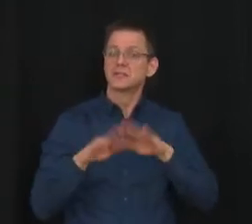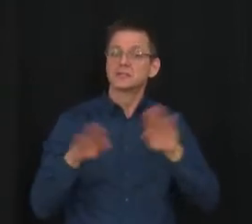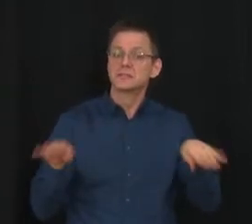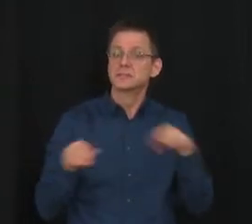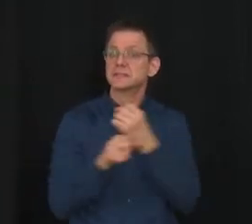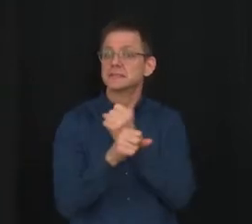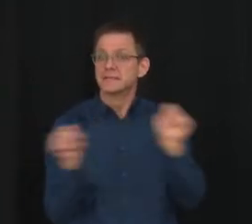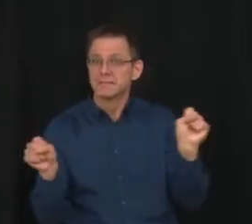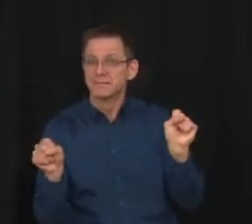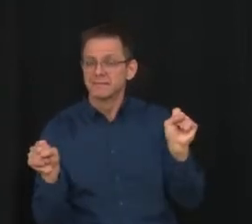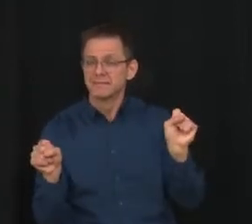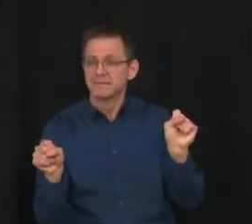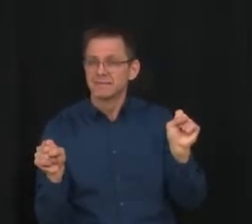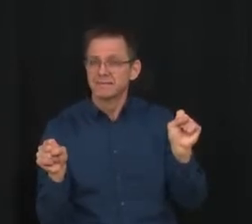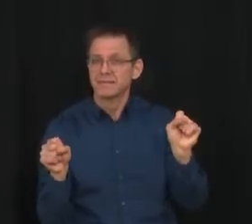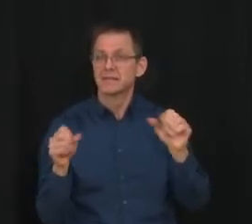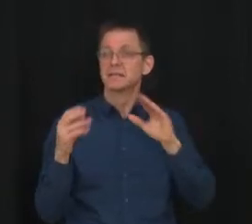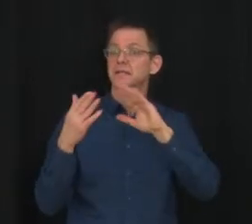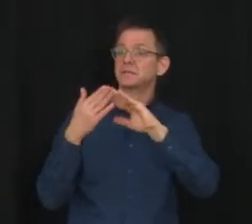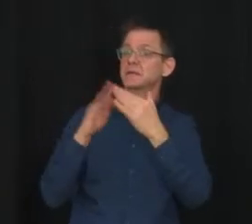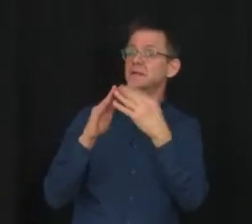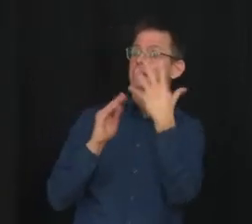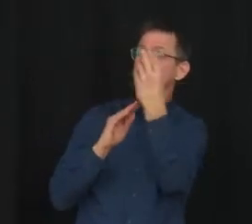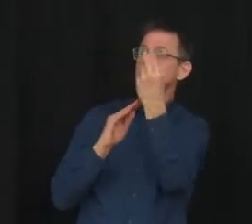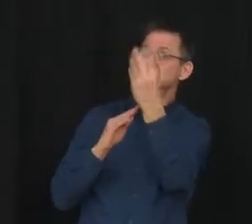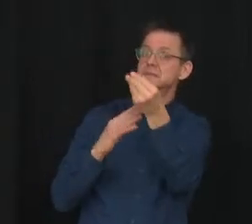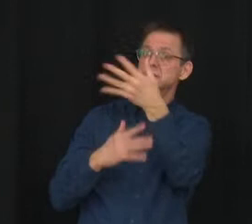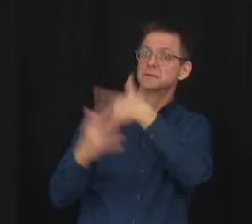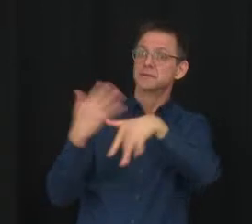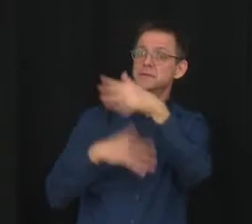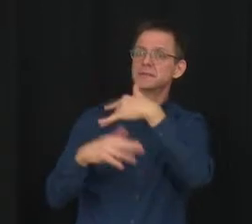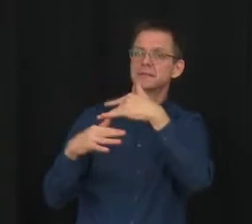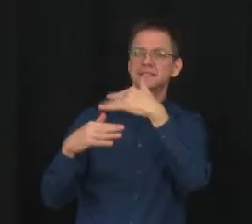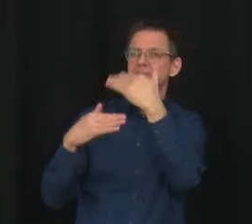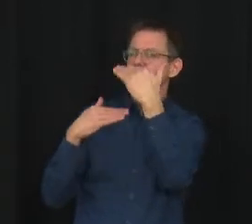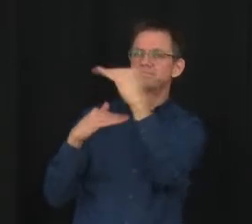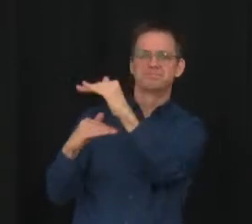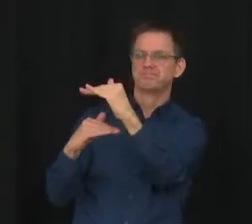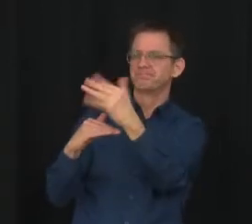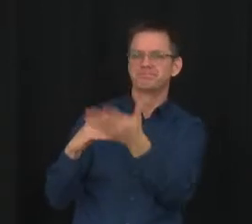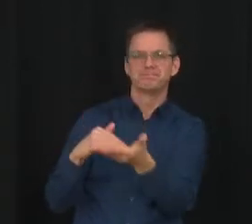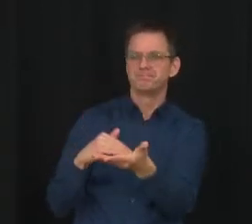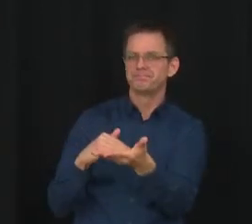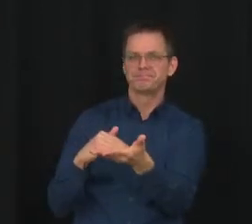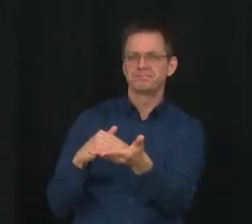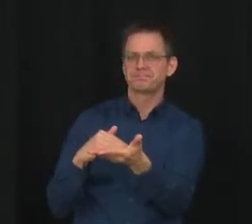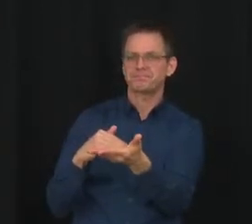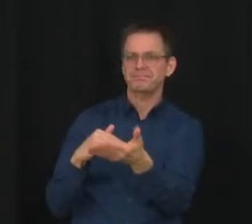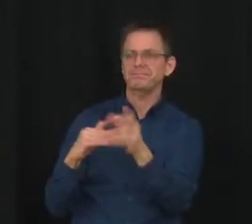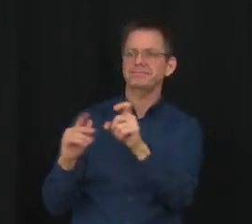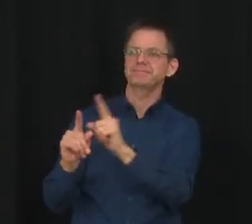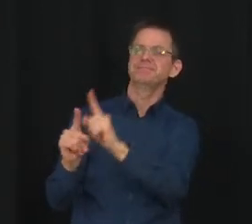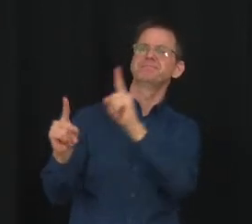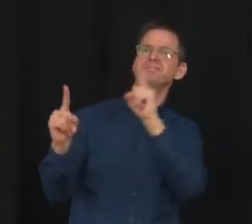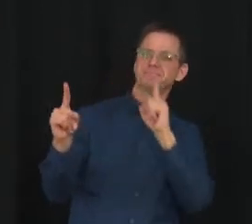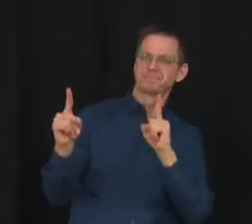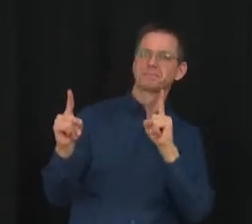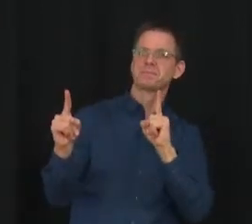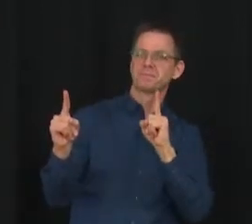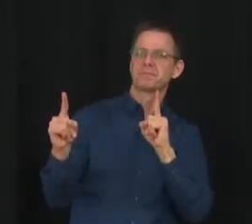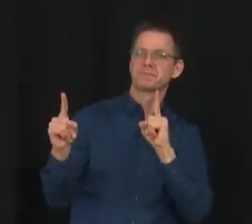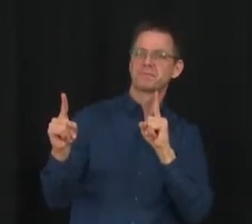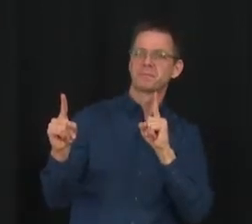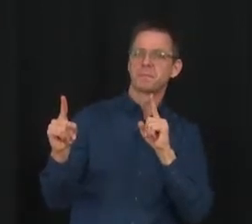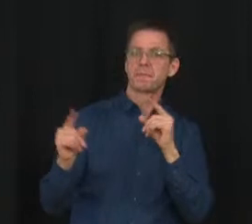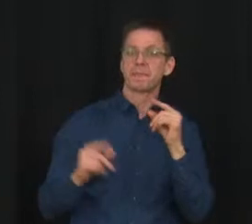Next to getting vaccinated, the most critical thing we can do is stay home if we're sick, especially even with the mildest of